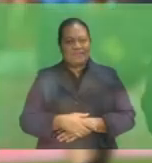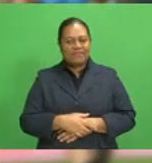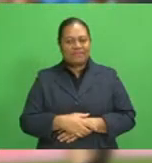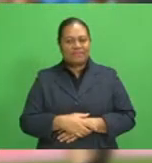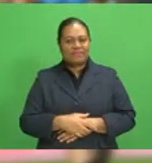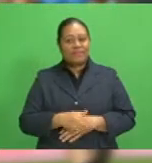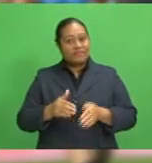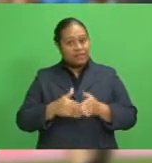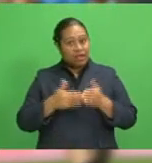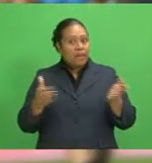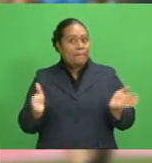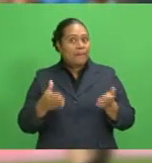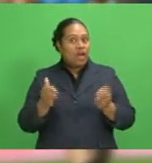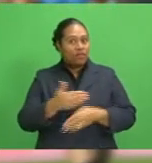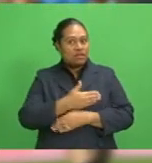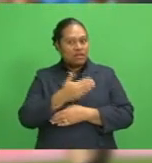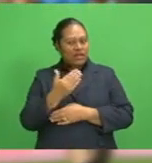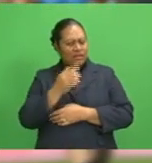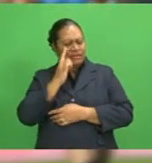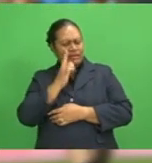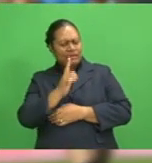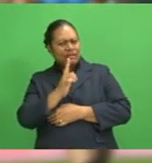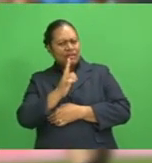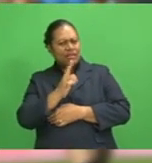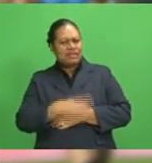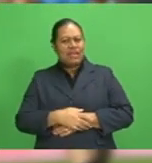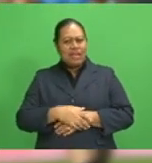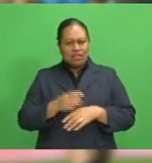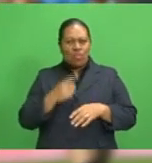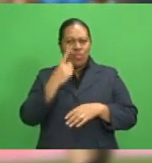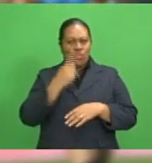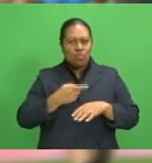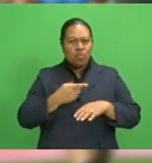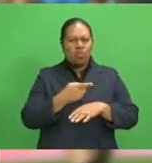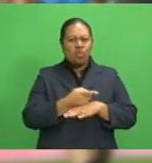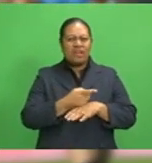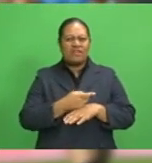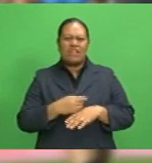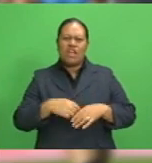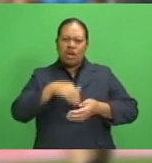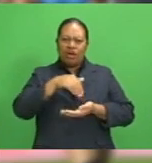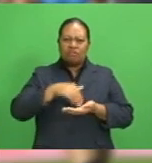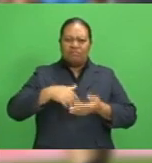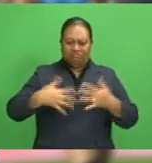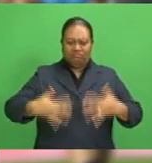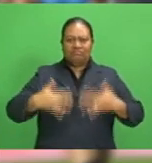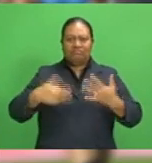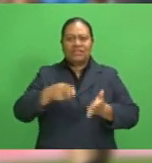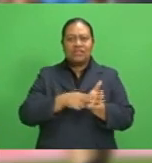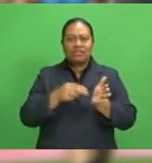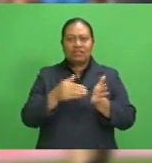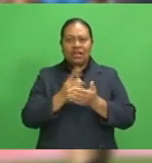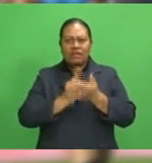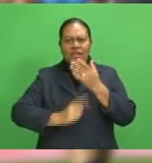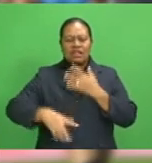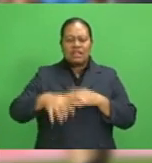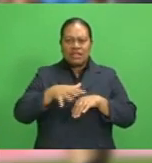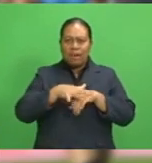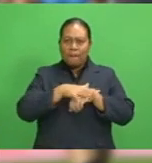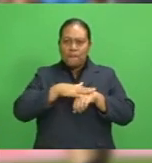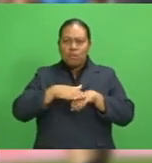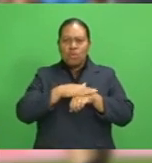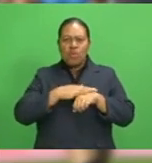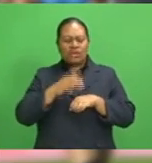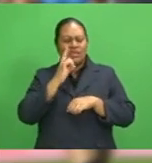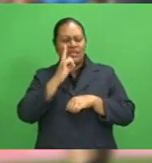Now to play of the day and we take a look at the try of the week from round two of Super Rugby Aotearoa. The Blues keep the ball alive and